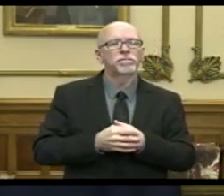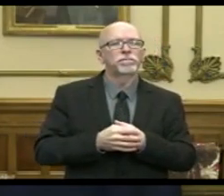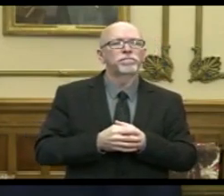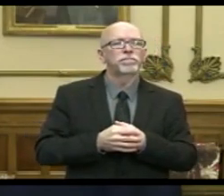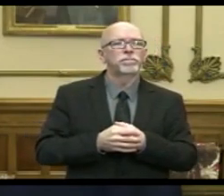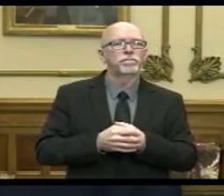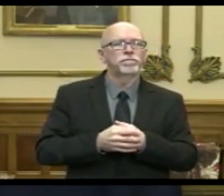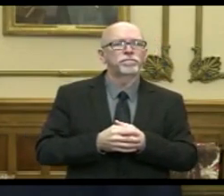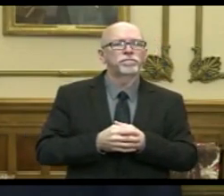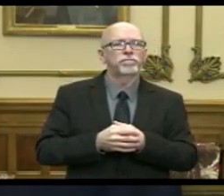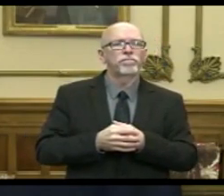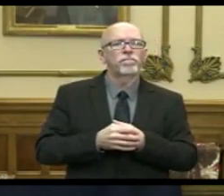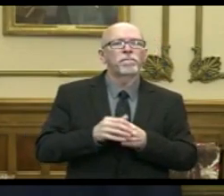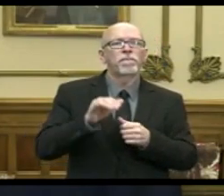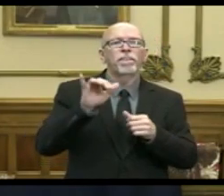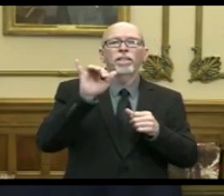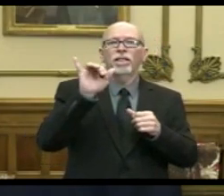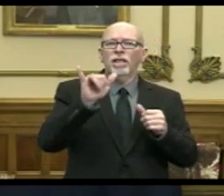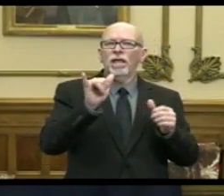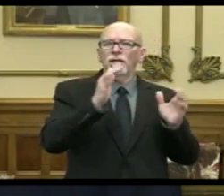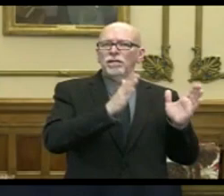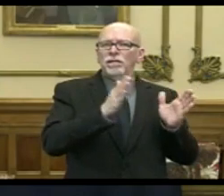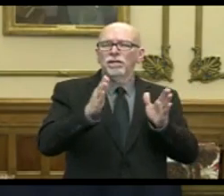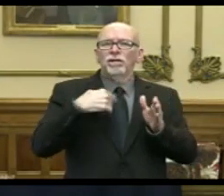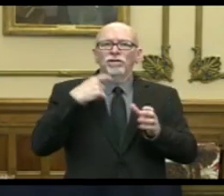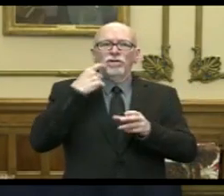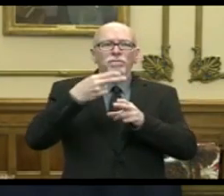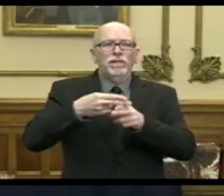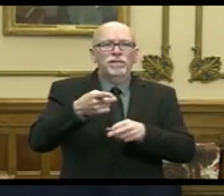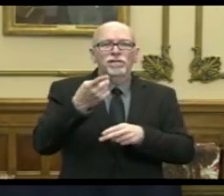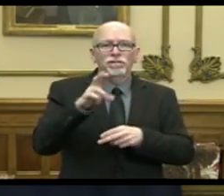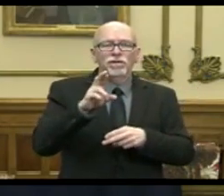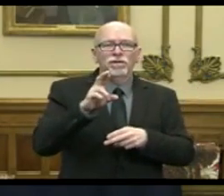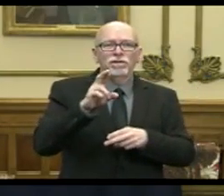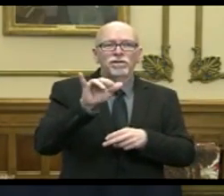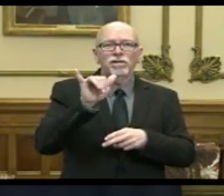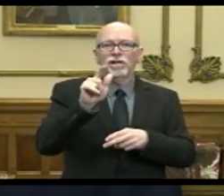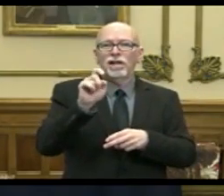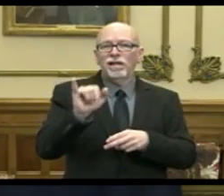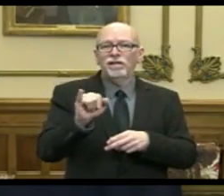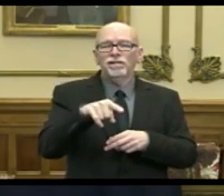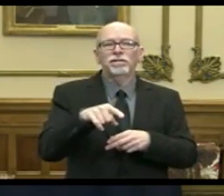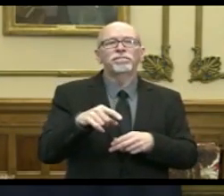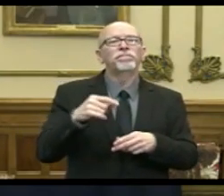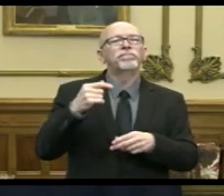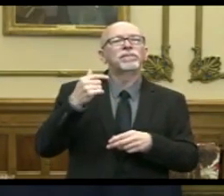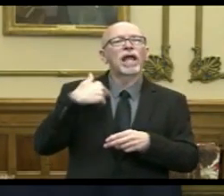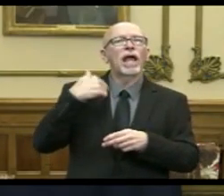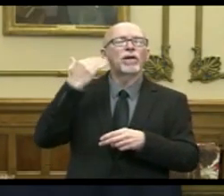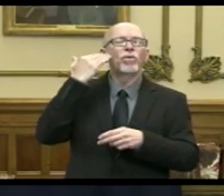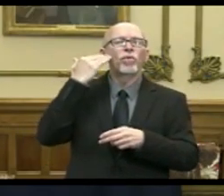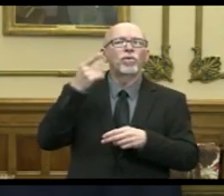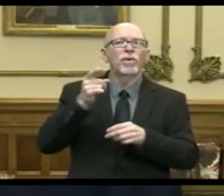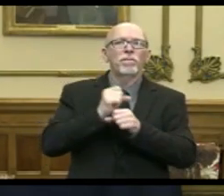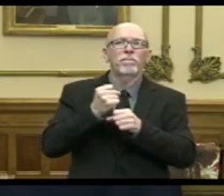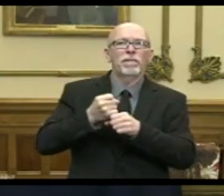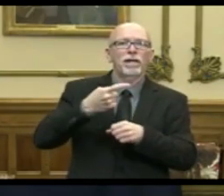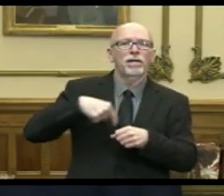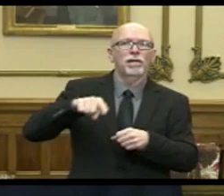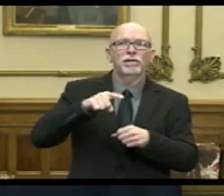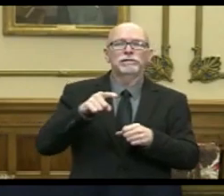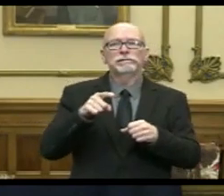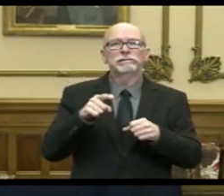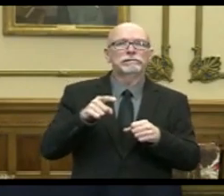That phase, as was just mentioned by Dr. Ulletti, I know it makes all of us anxious